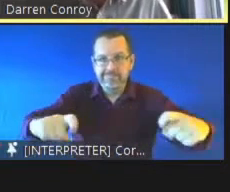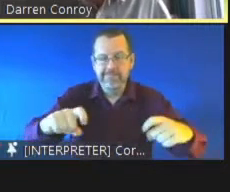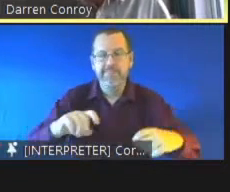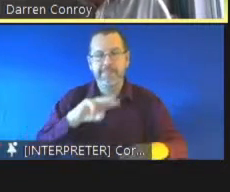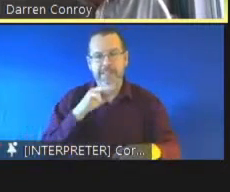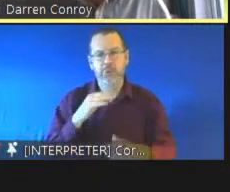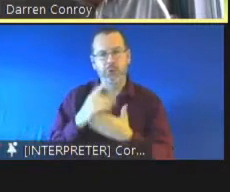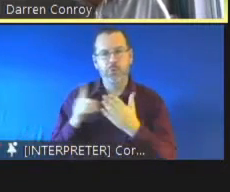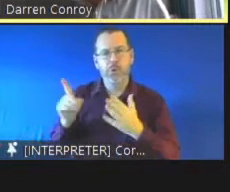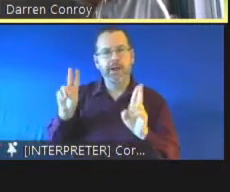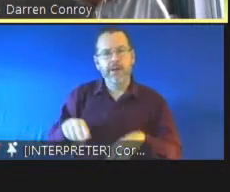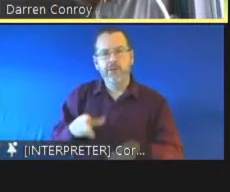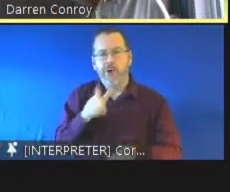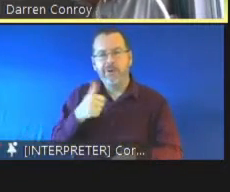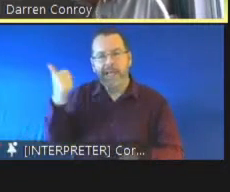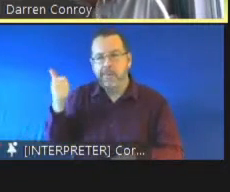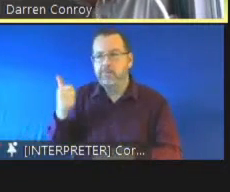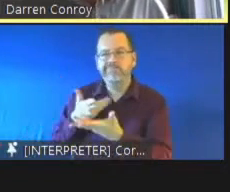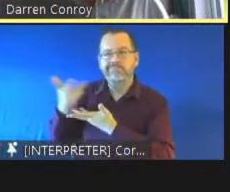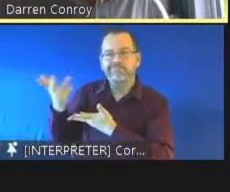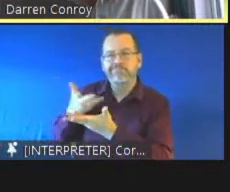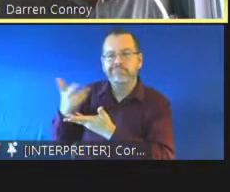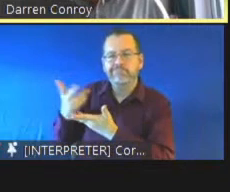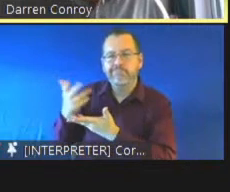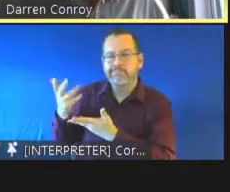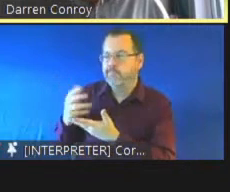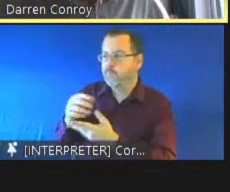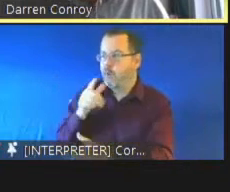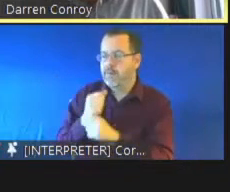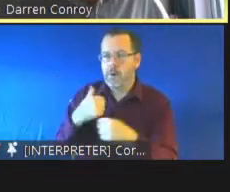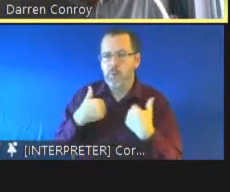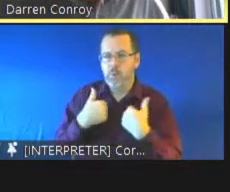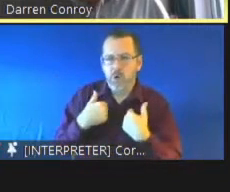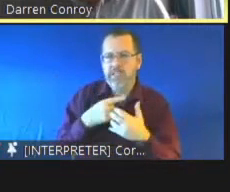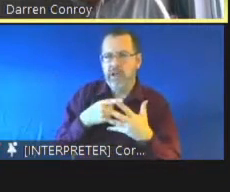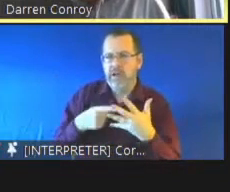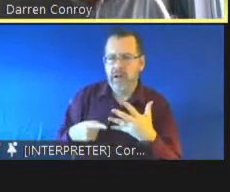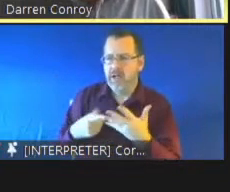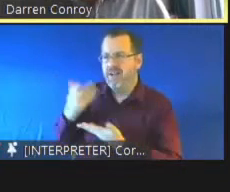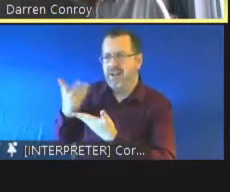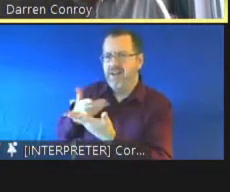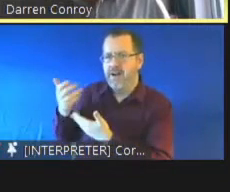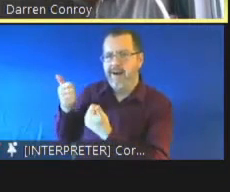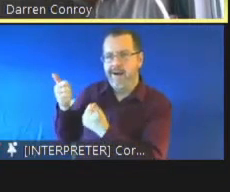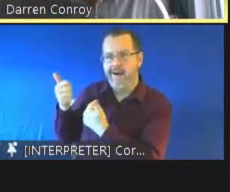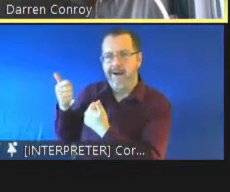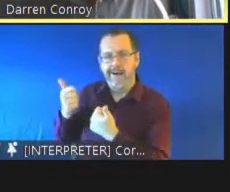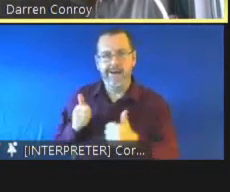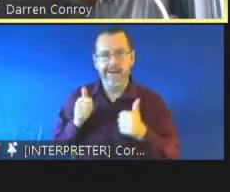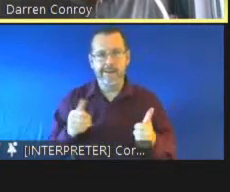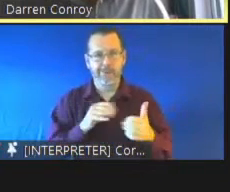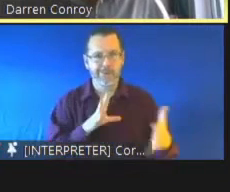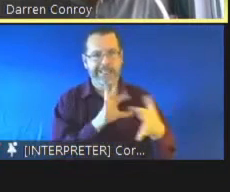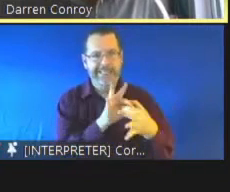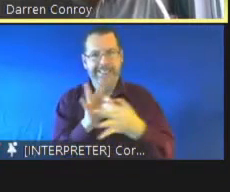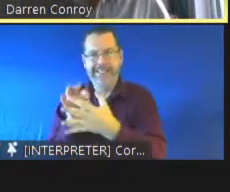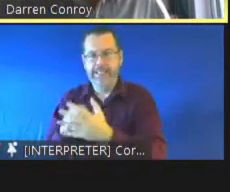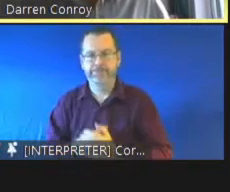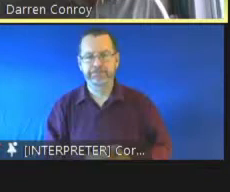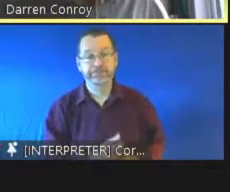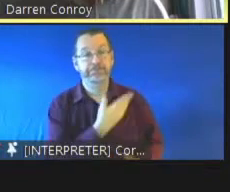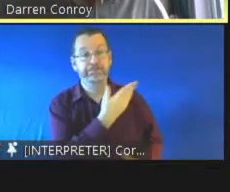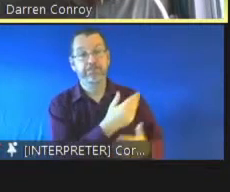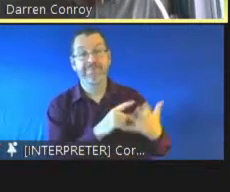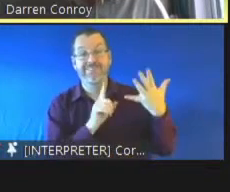can talk to um and can address some of the concerns and issues they have it addresses offending behavior and it